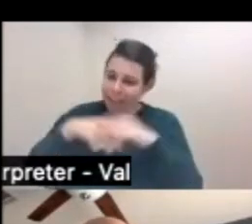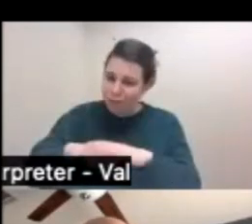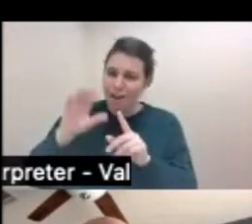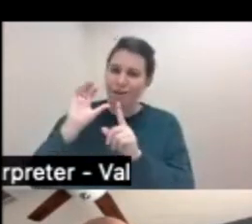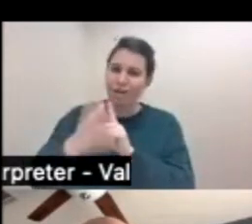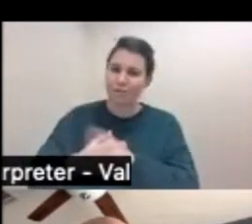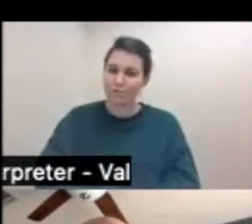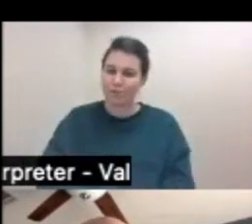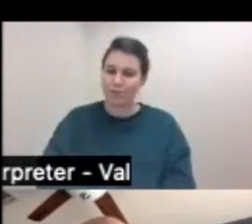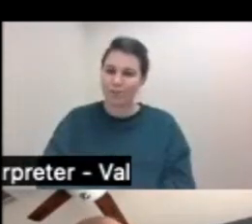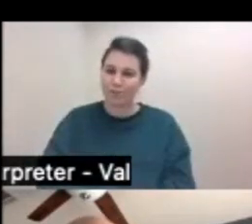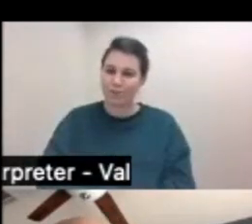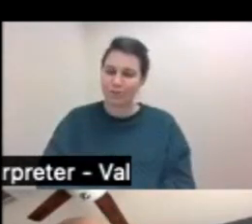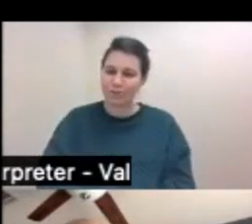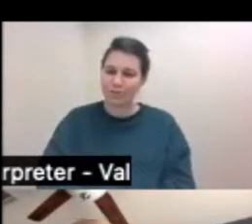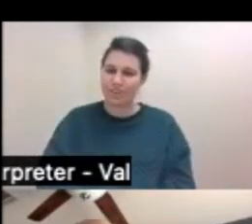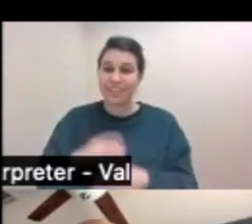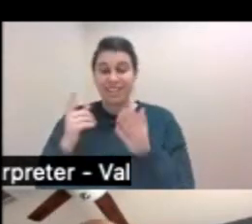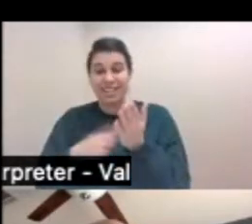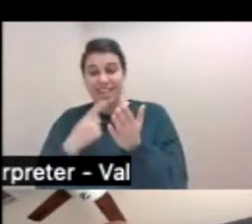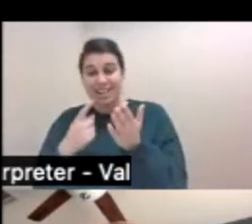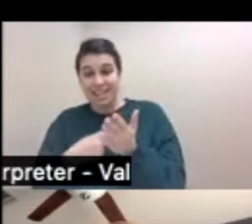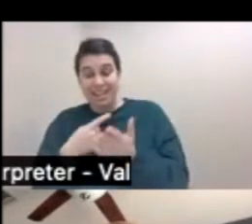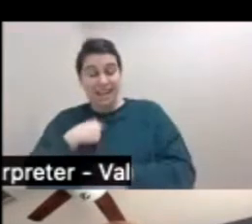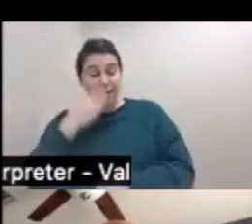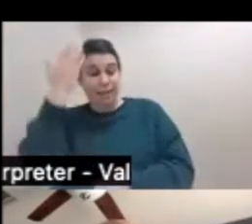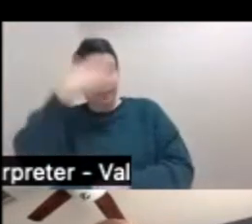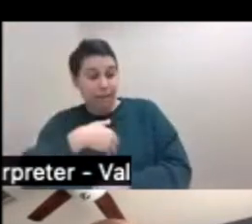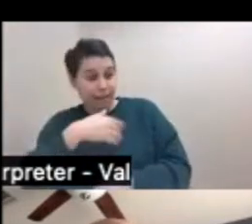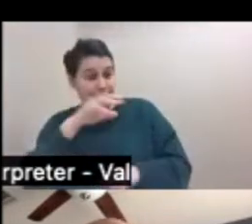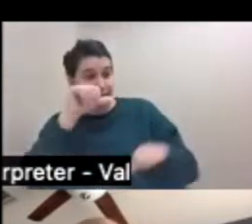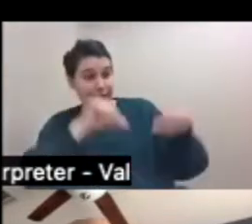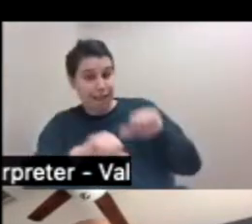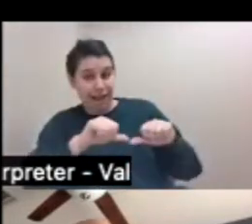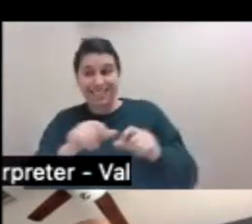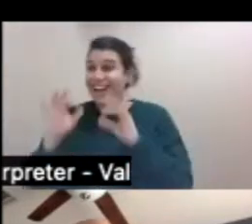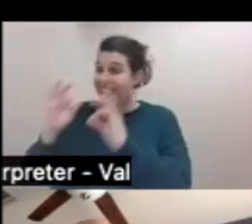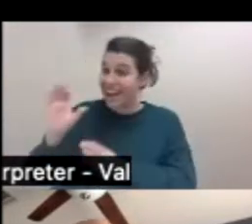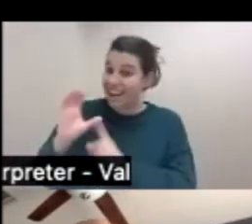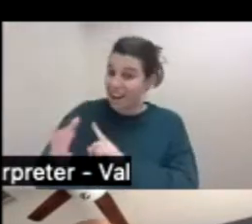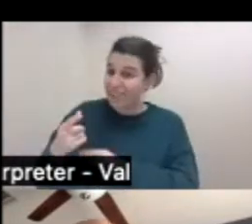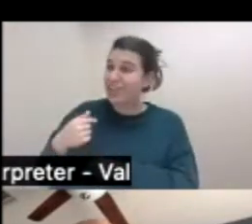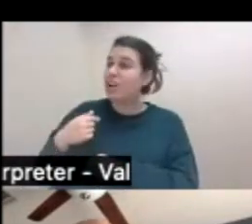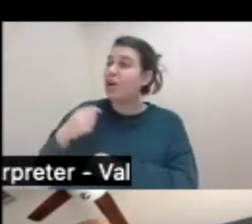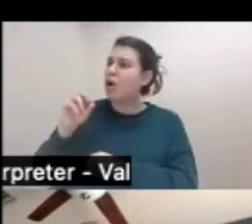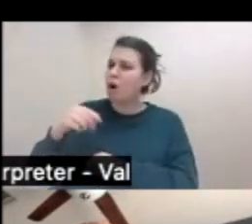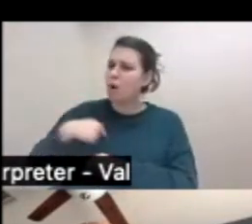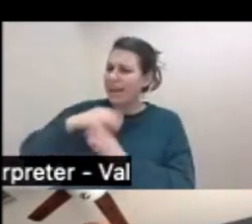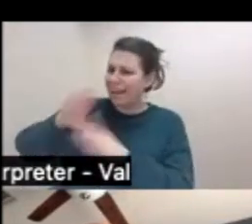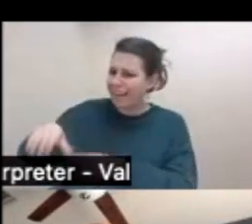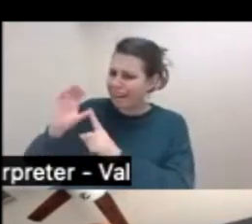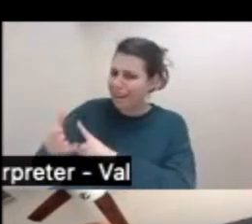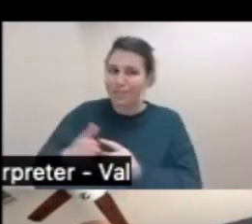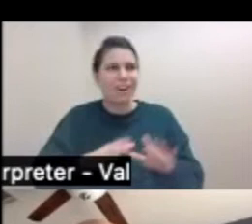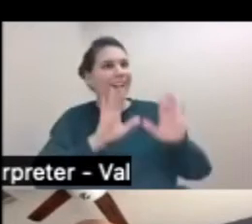advance in the side of culture, and then we overlook the science. Sometimes we do great strides on the science, and then we overlook the social justice. So it's